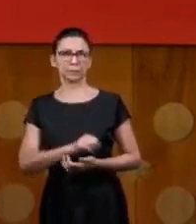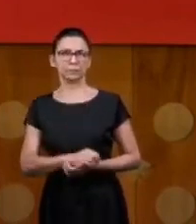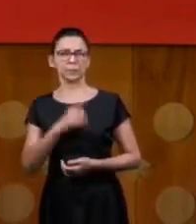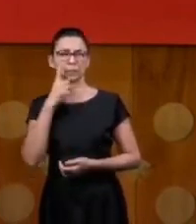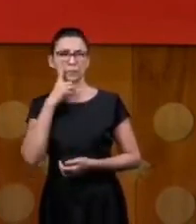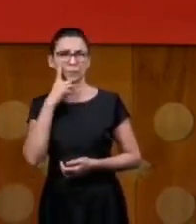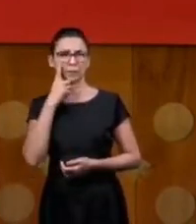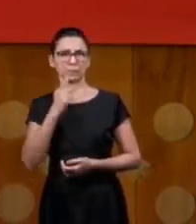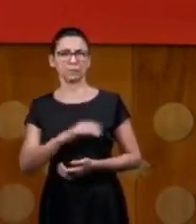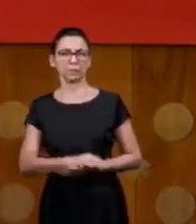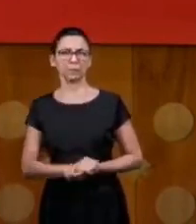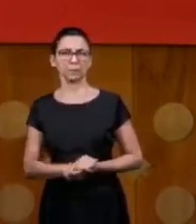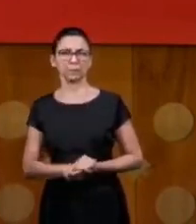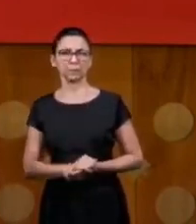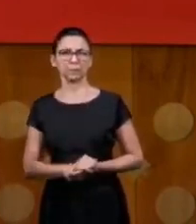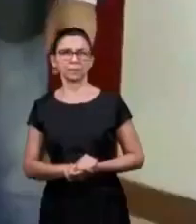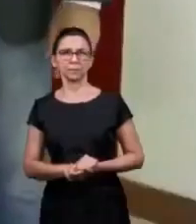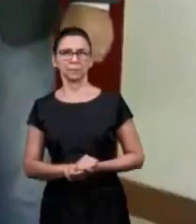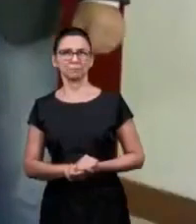Pastor Judulti